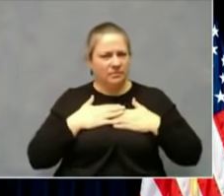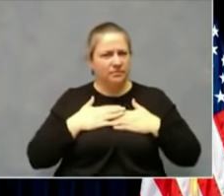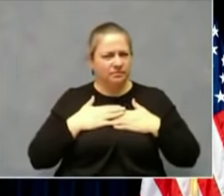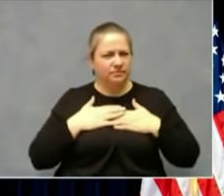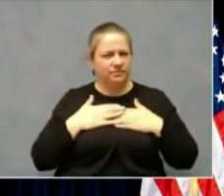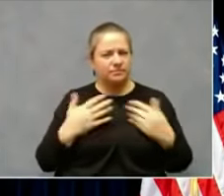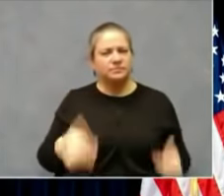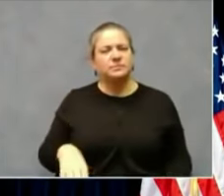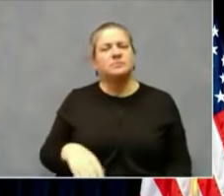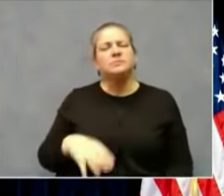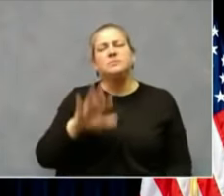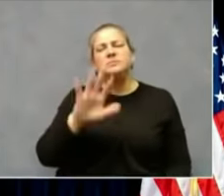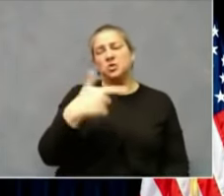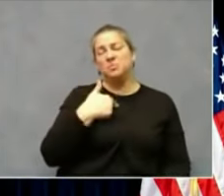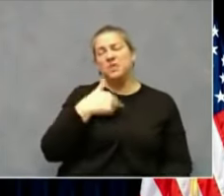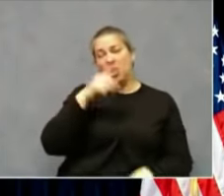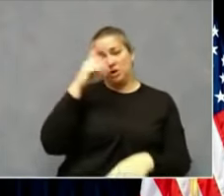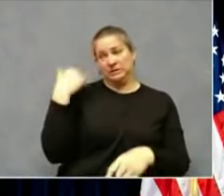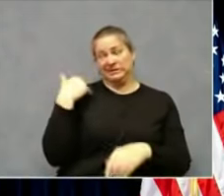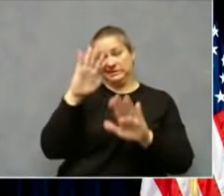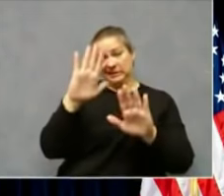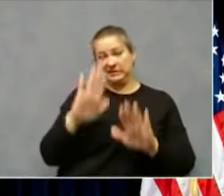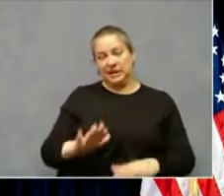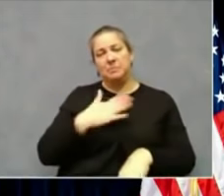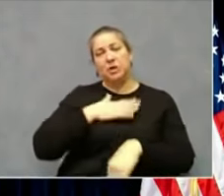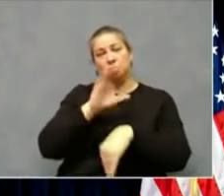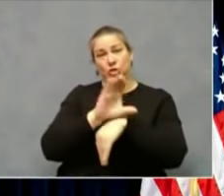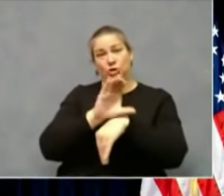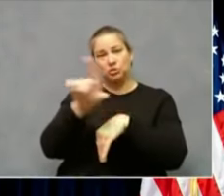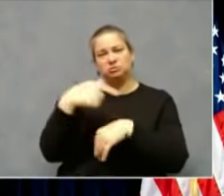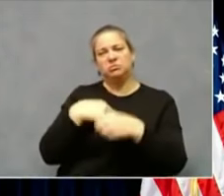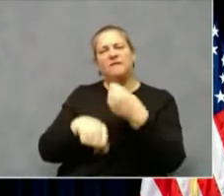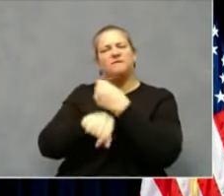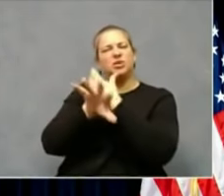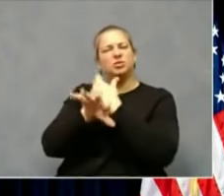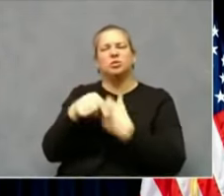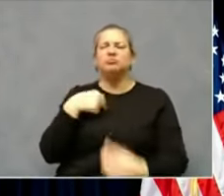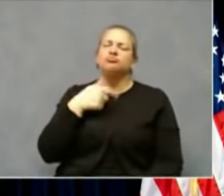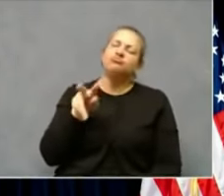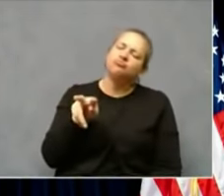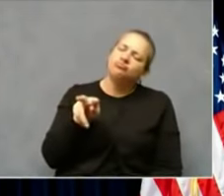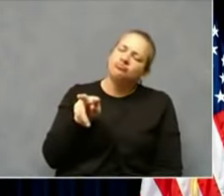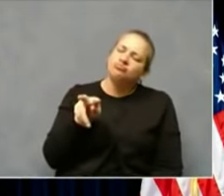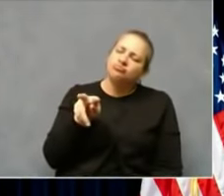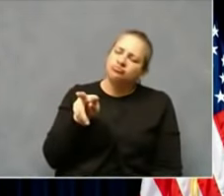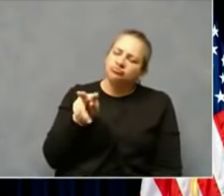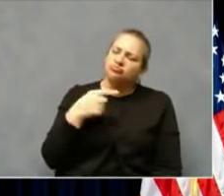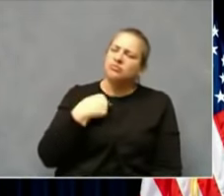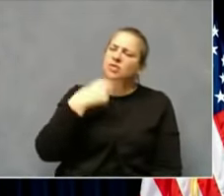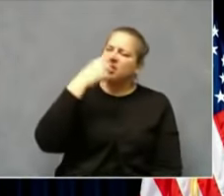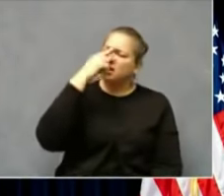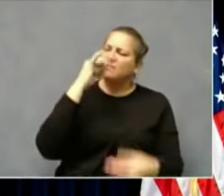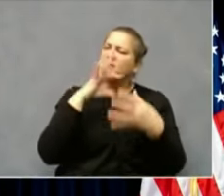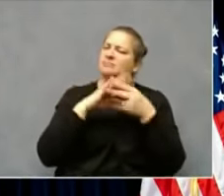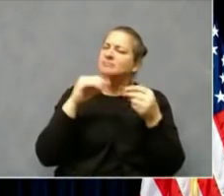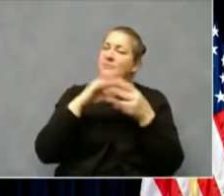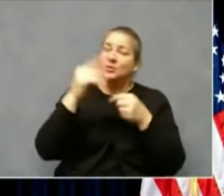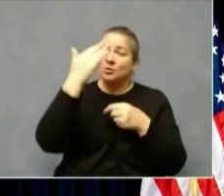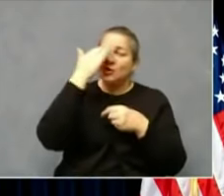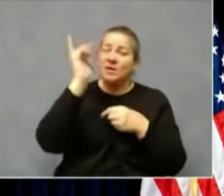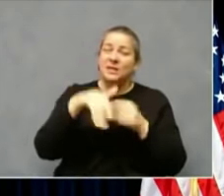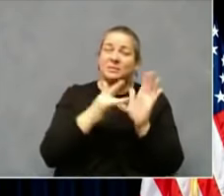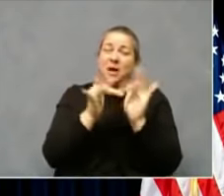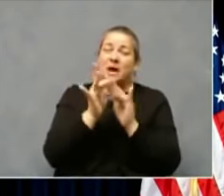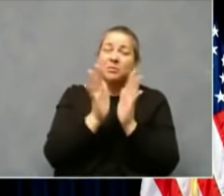on Sunday, and I was reminded of the parable of the lost sheep and how the shepherd leaves a flock